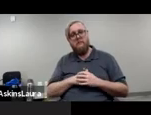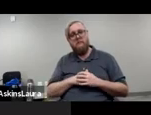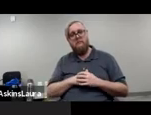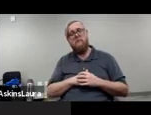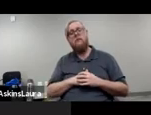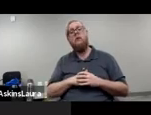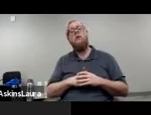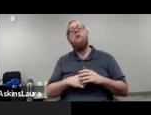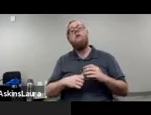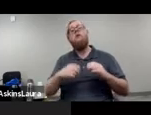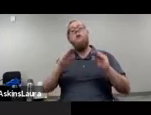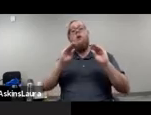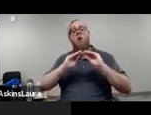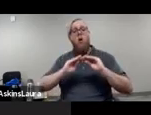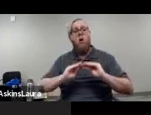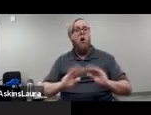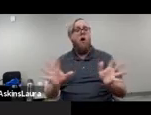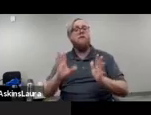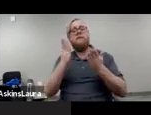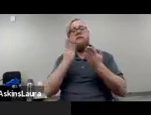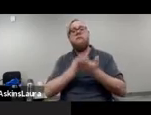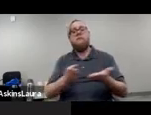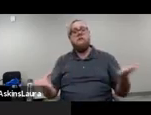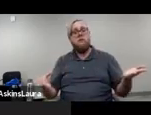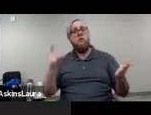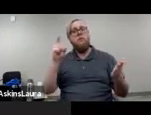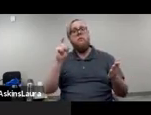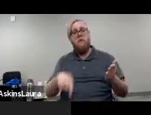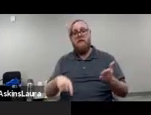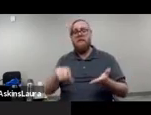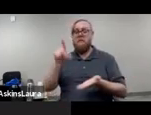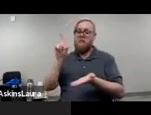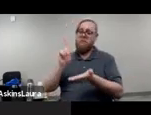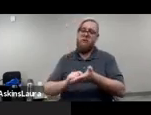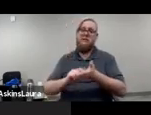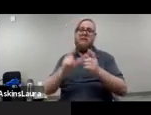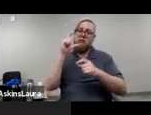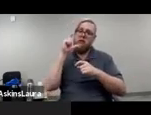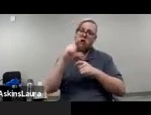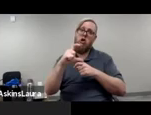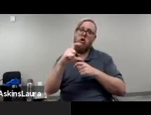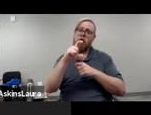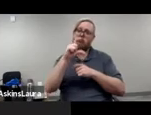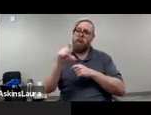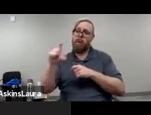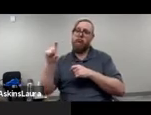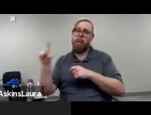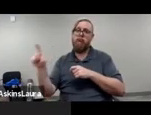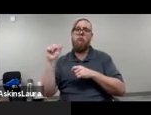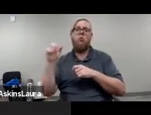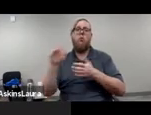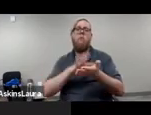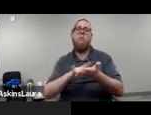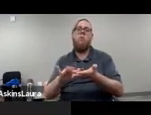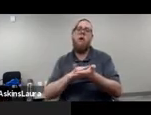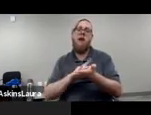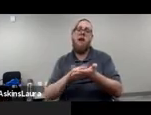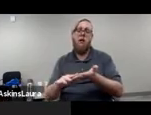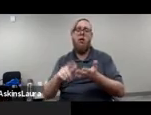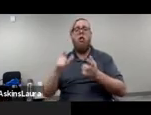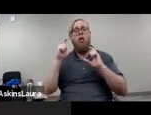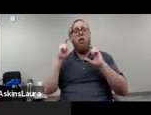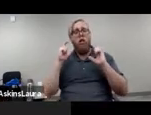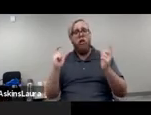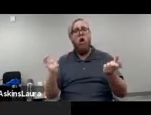Obviously, the materials must be in large print and braille format. Large print will probably reach